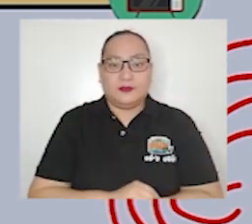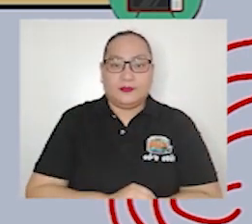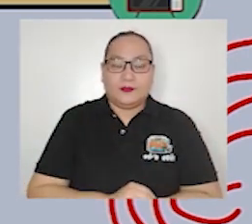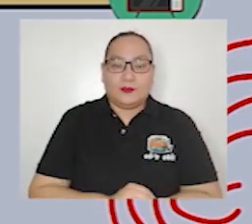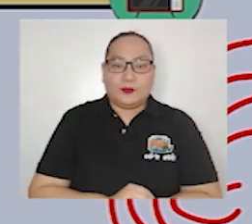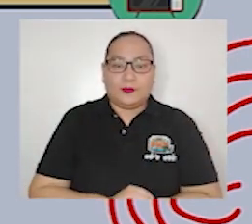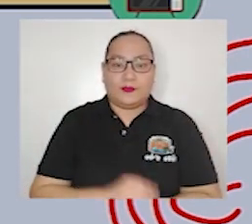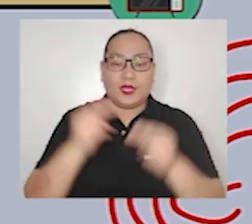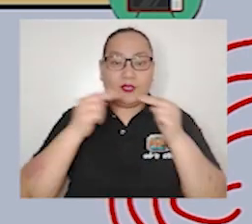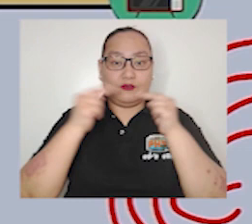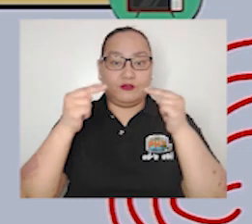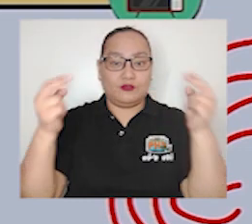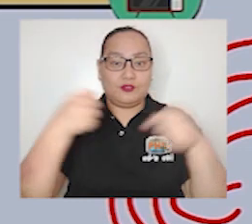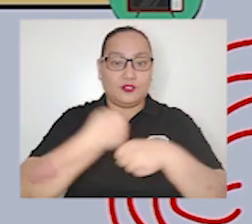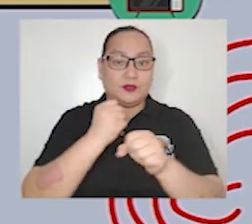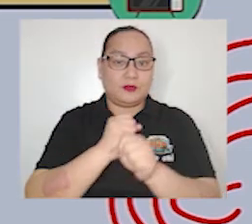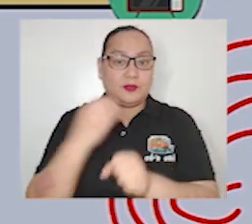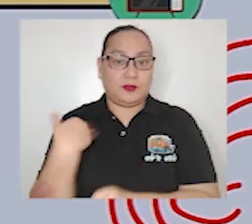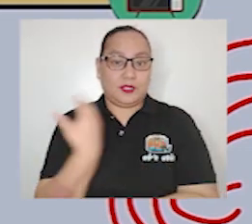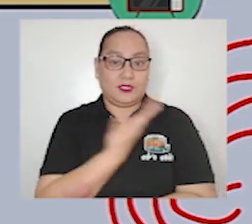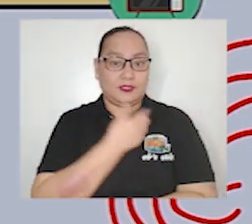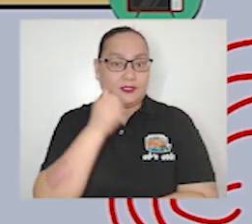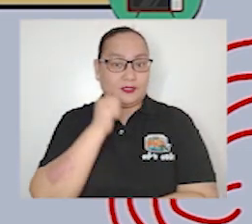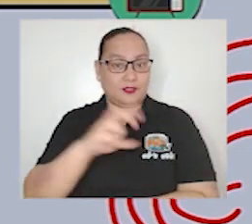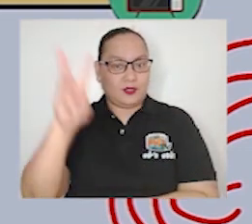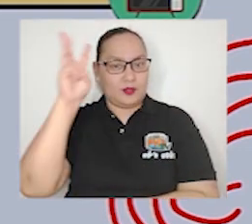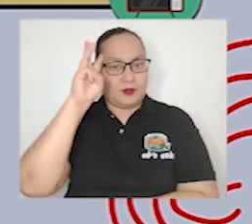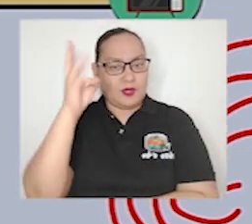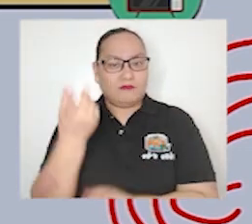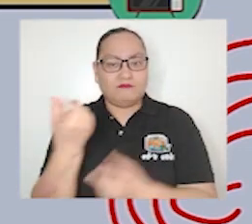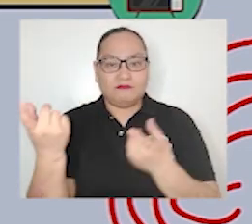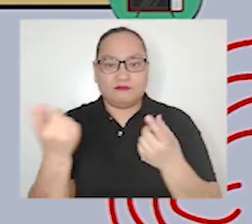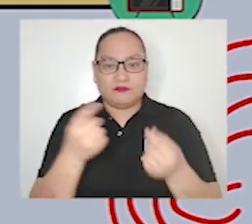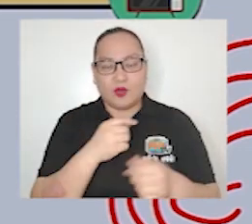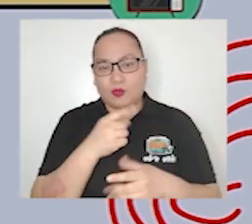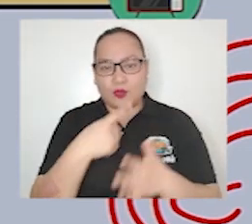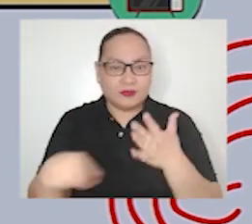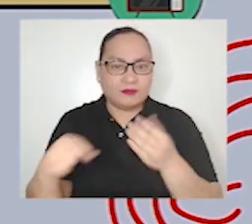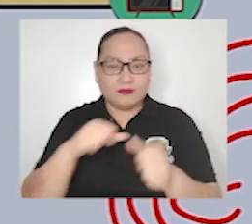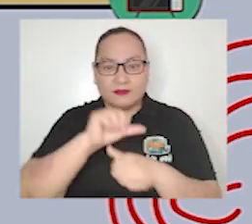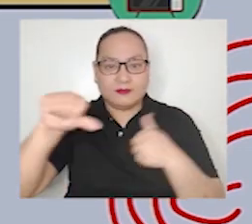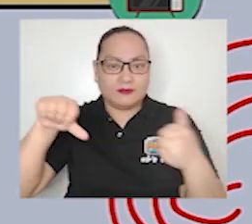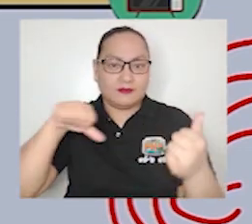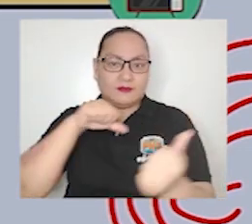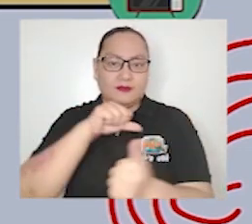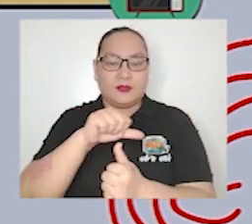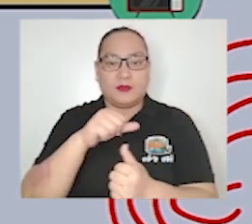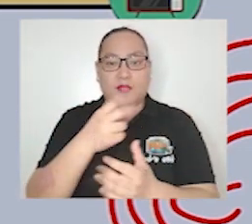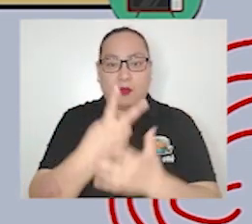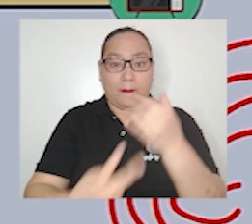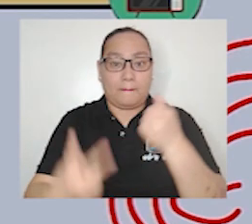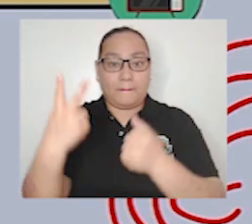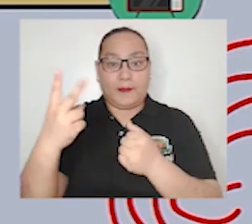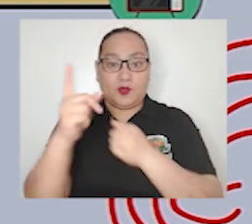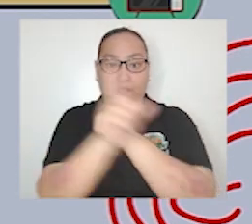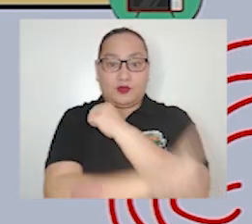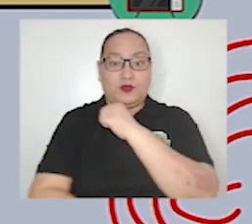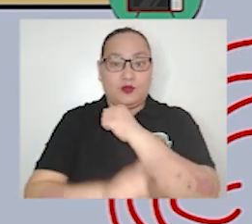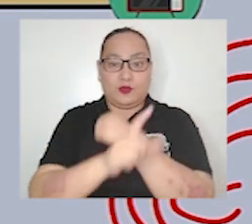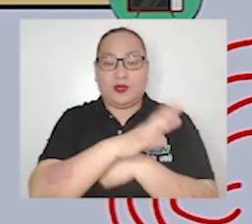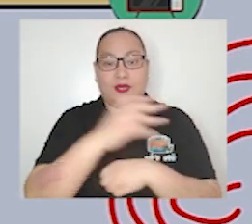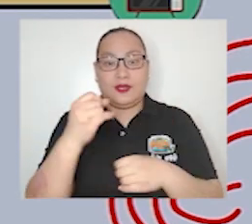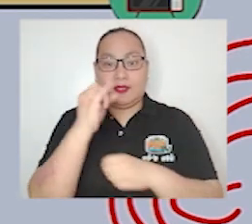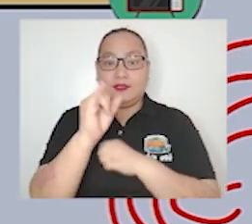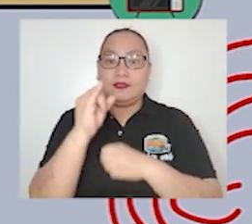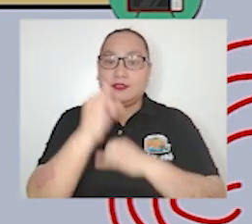what's going on both locally and internationally it also provides us with information in order to